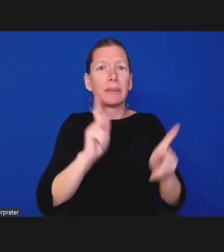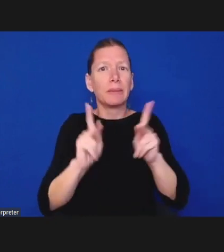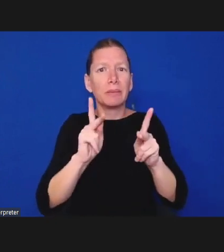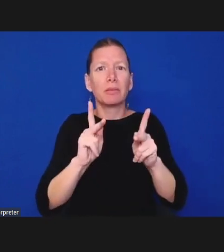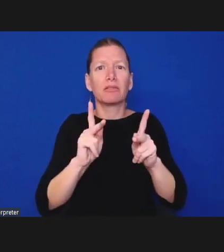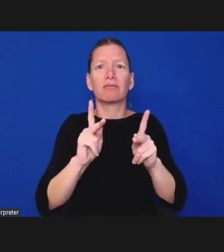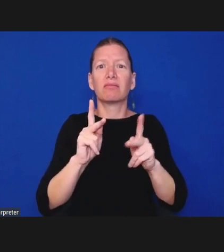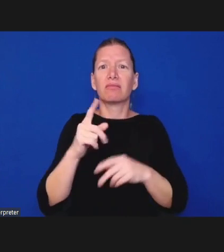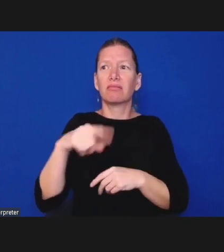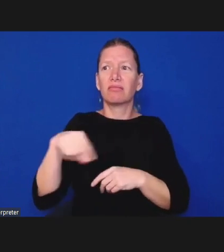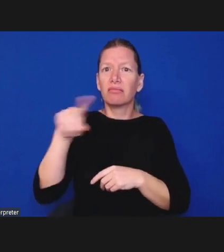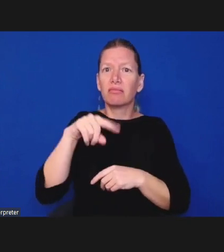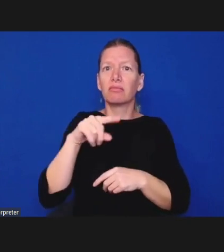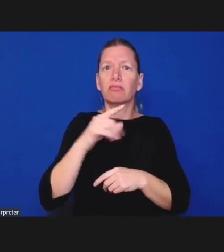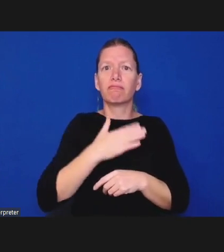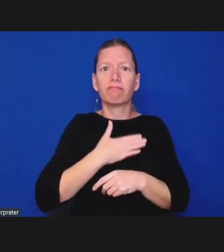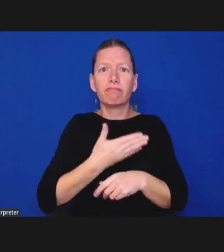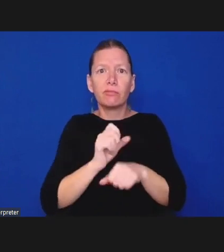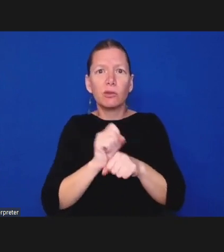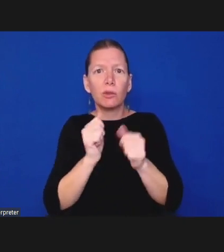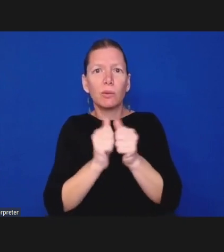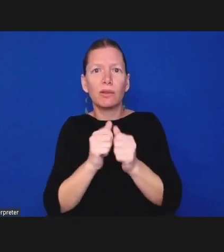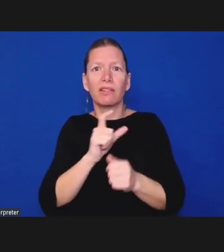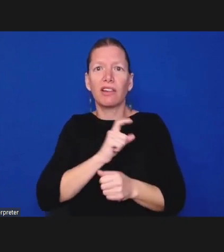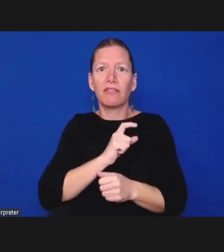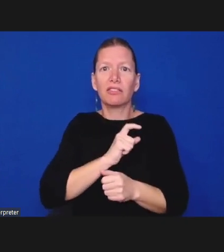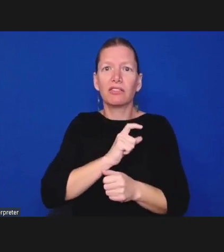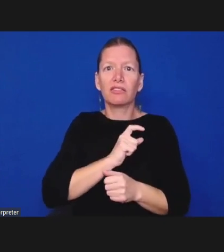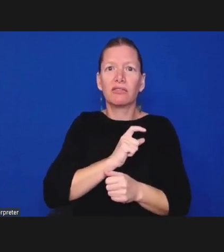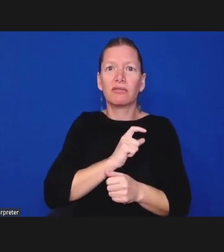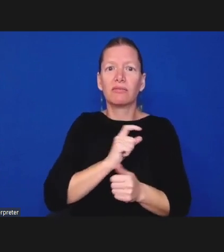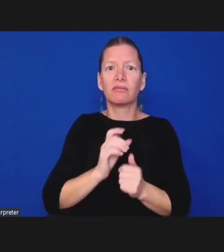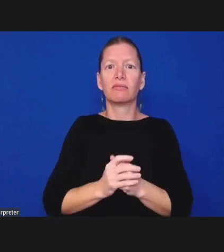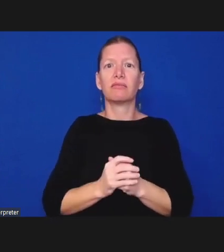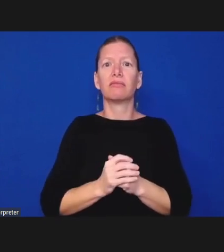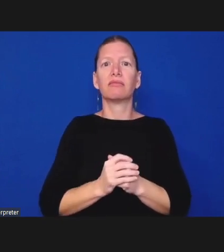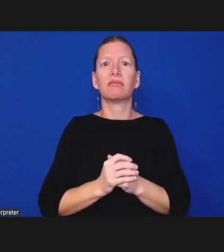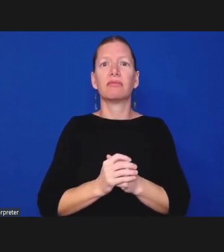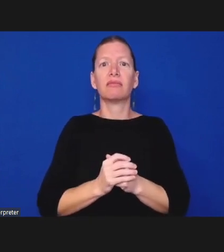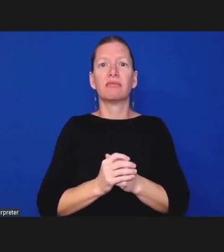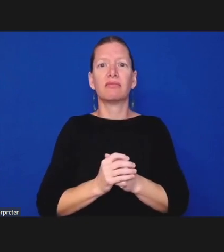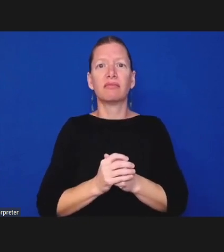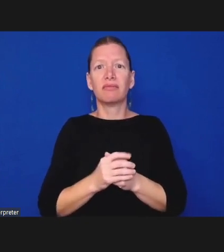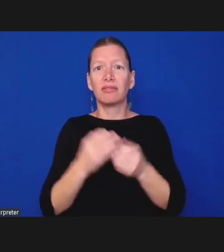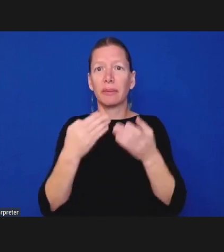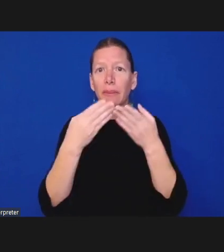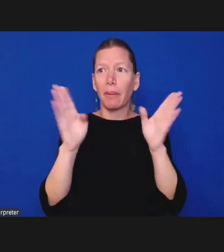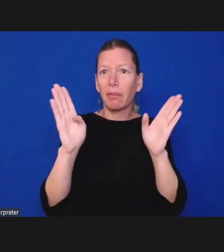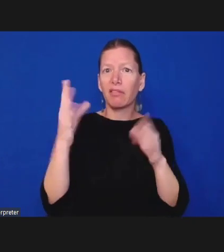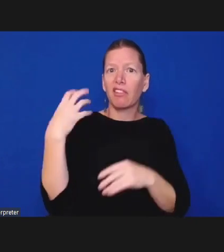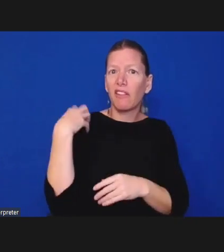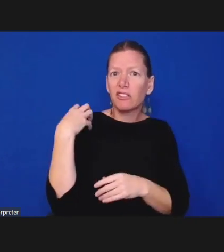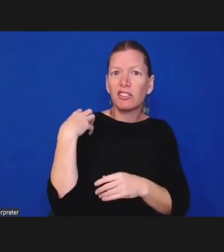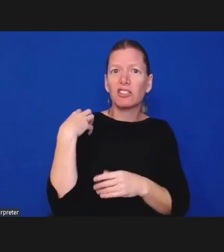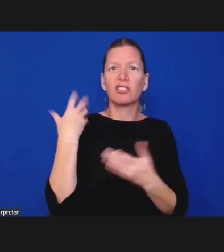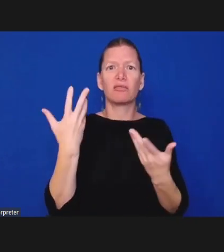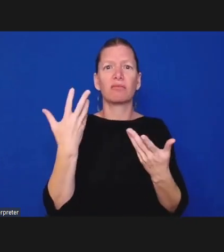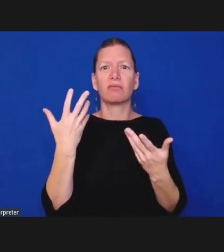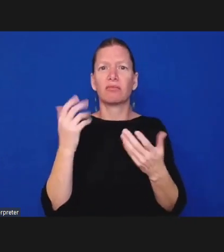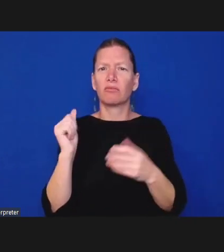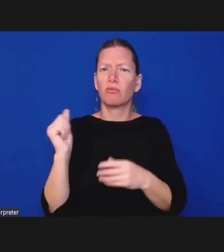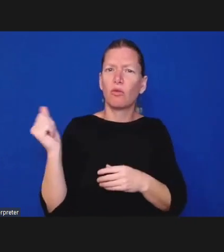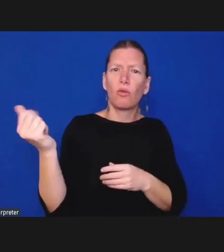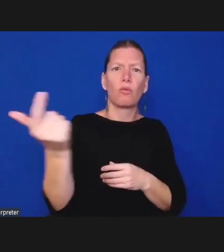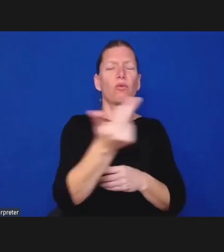public officials everyone needs to have a seat at the table and everyone needs to have a voice now i always say that one of the challenges in